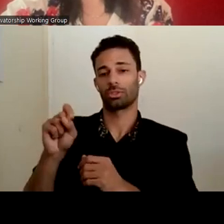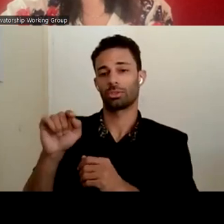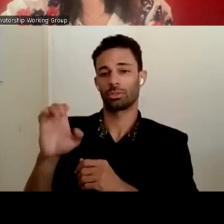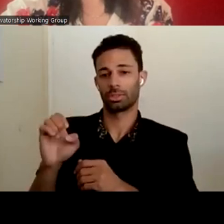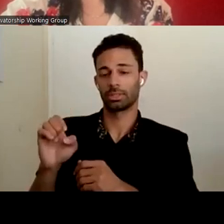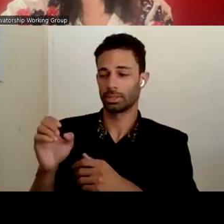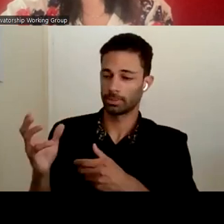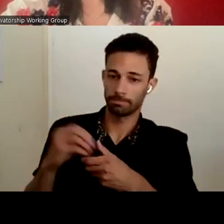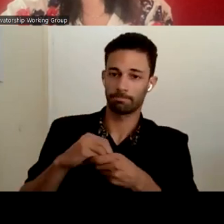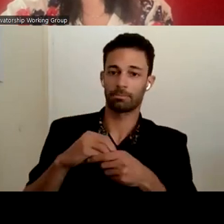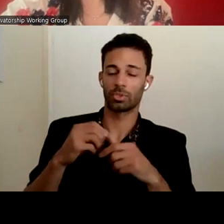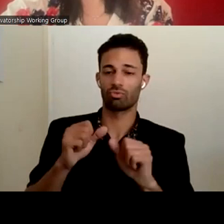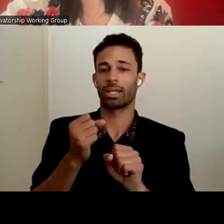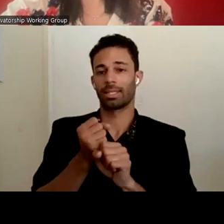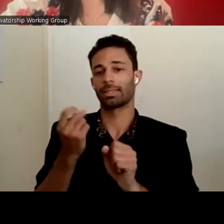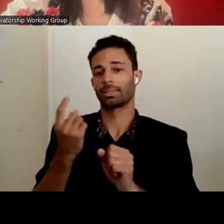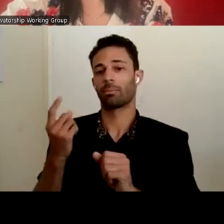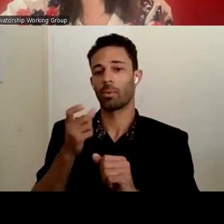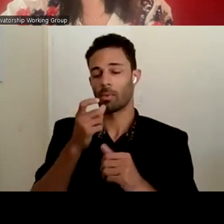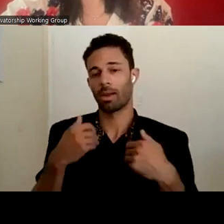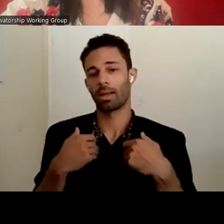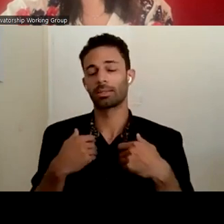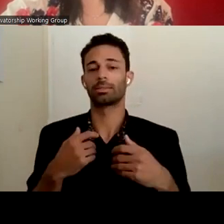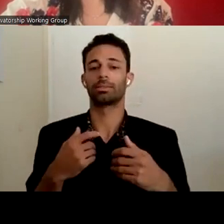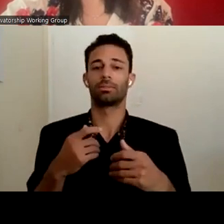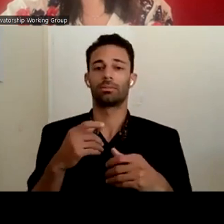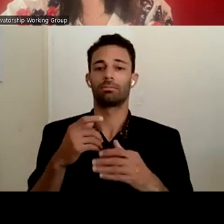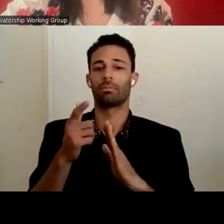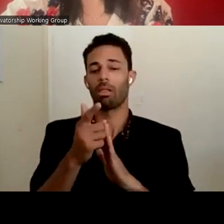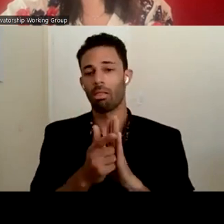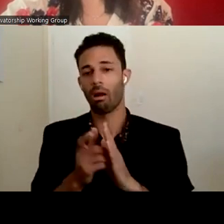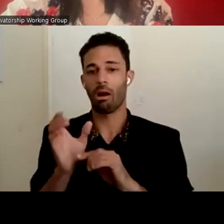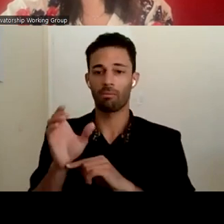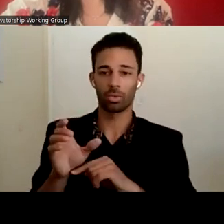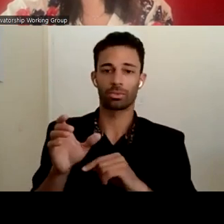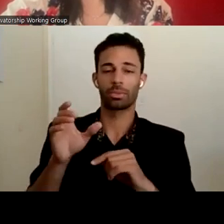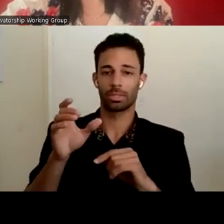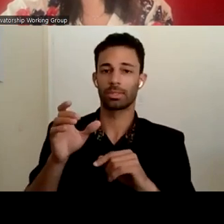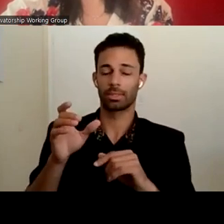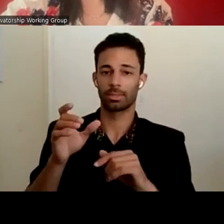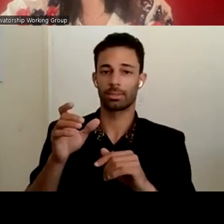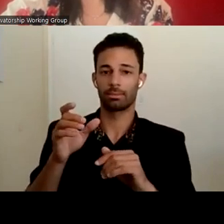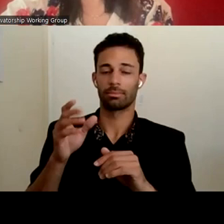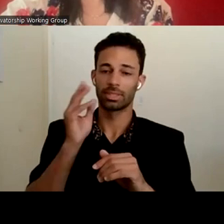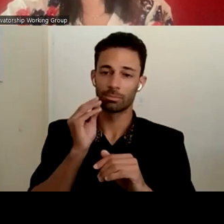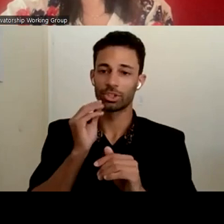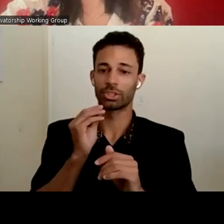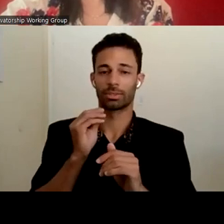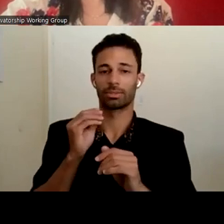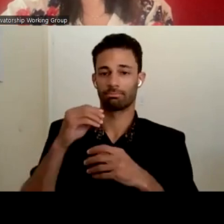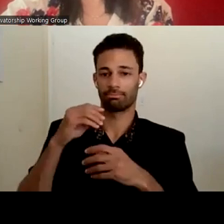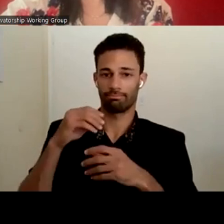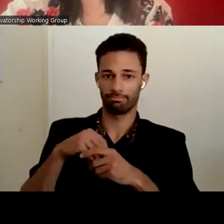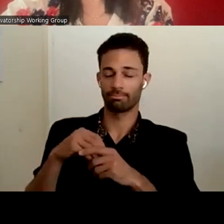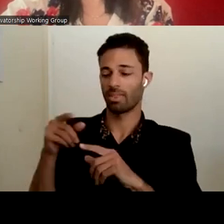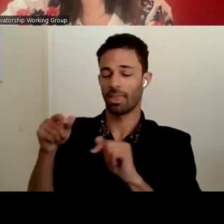somebody who has more of that law enforcement, um, uh, behind them because they can do some investigations